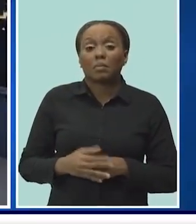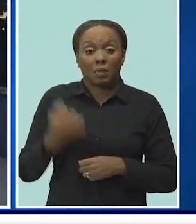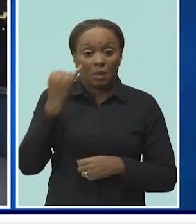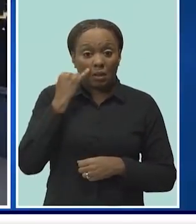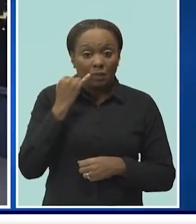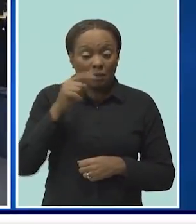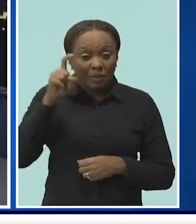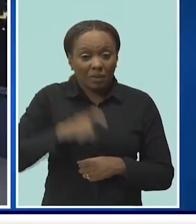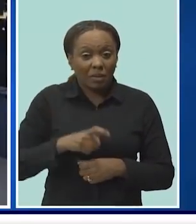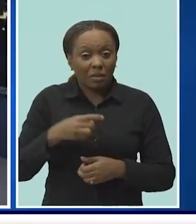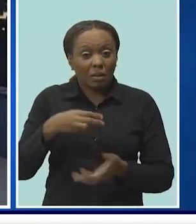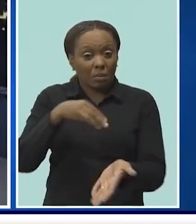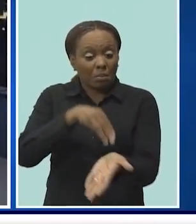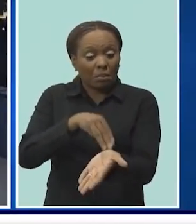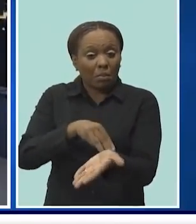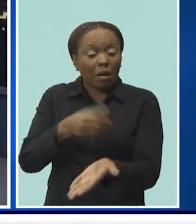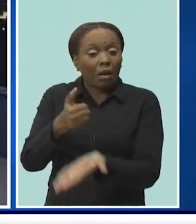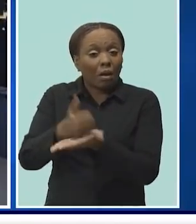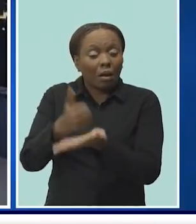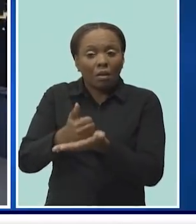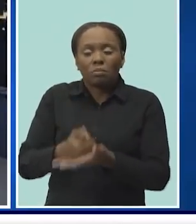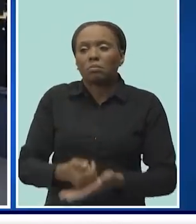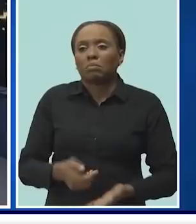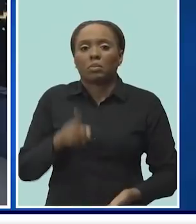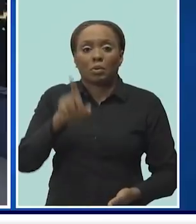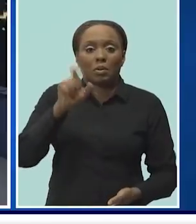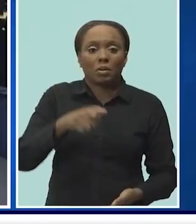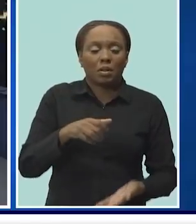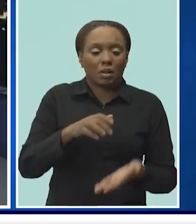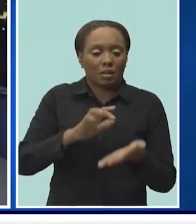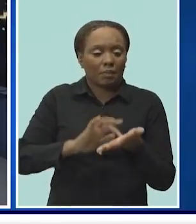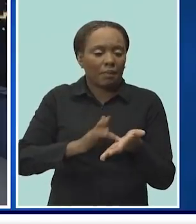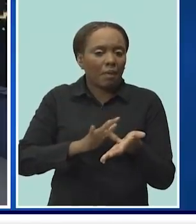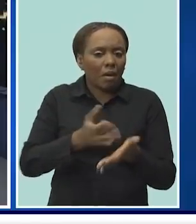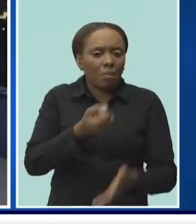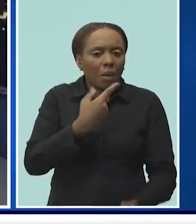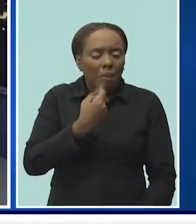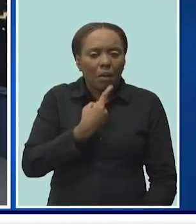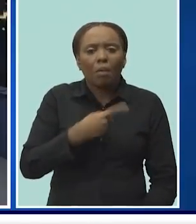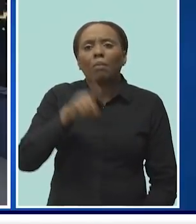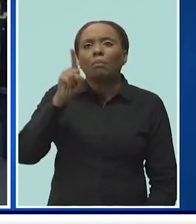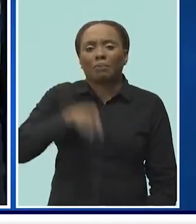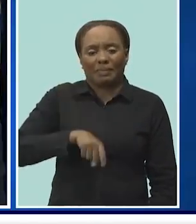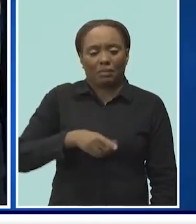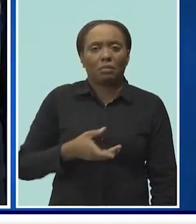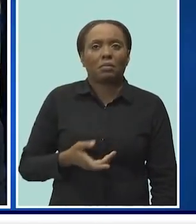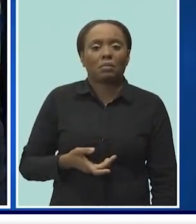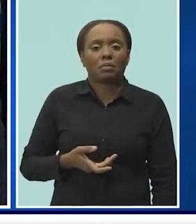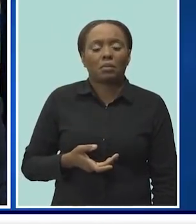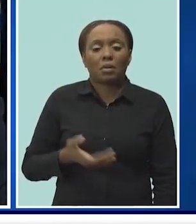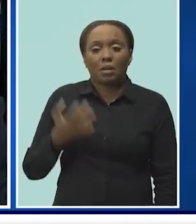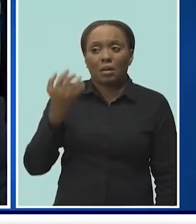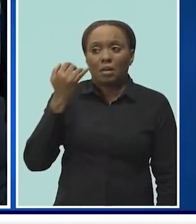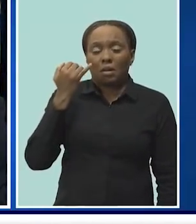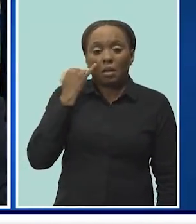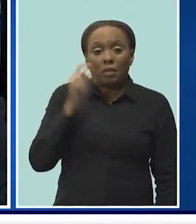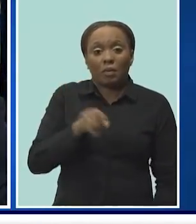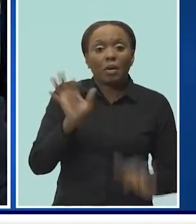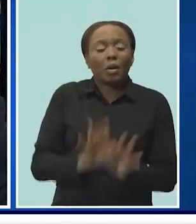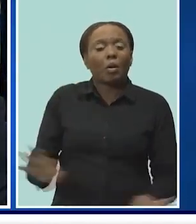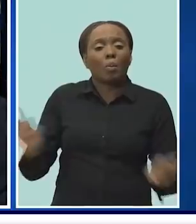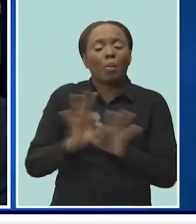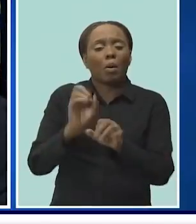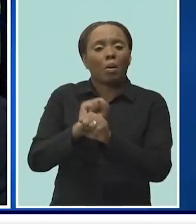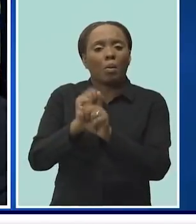attention if they need to. If they need medication, they have to be able to access that medication. Those people who are in the essential services,